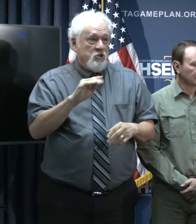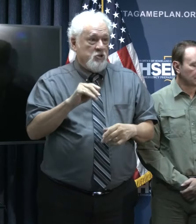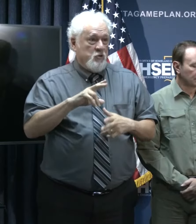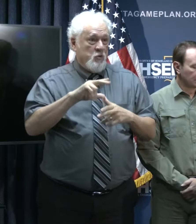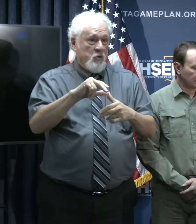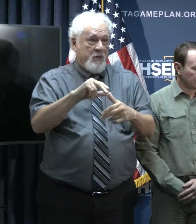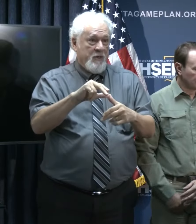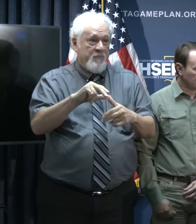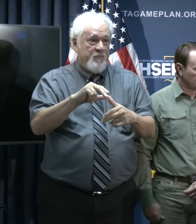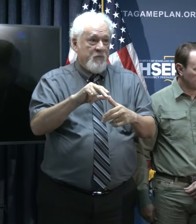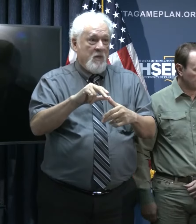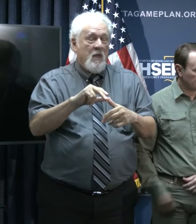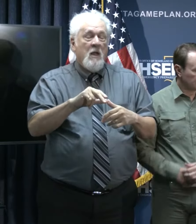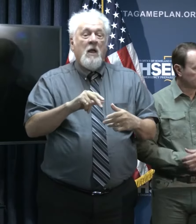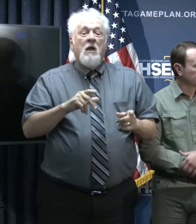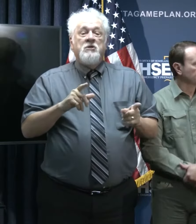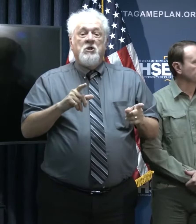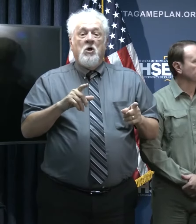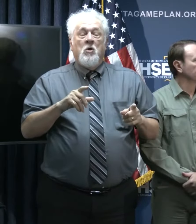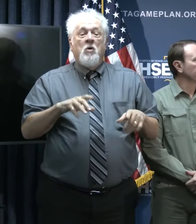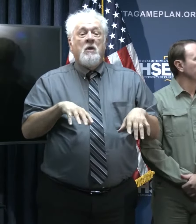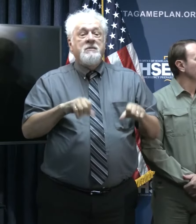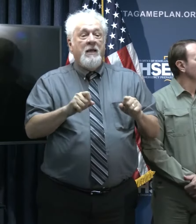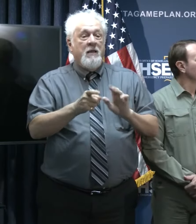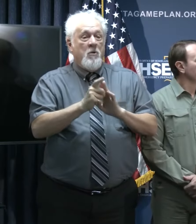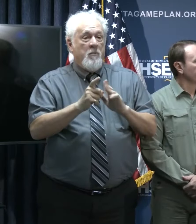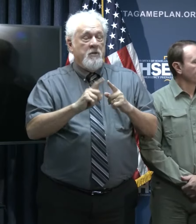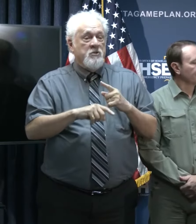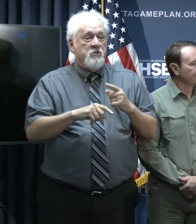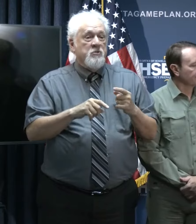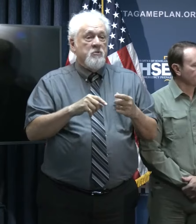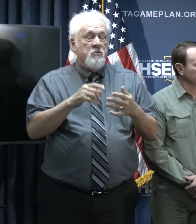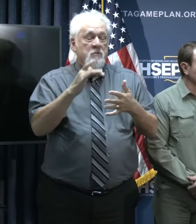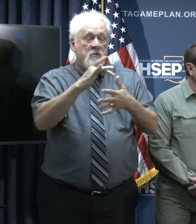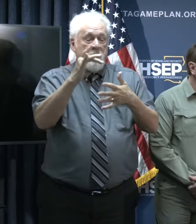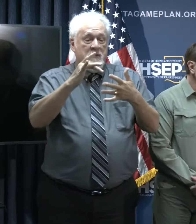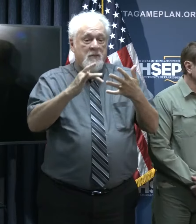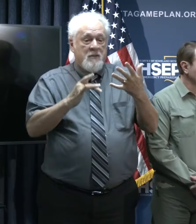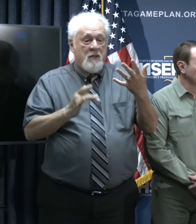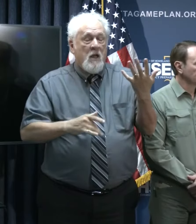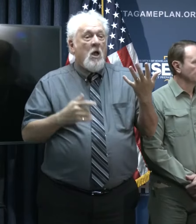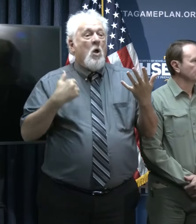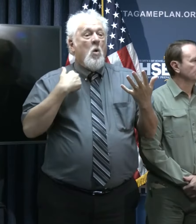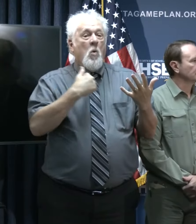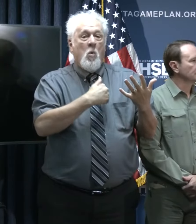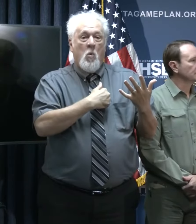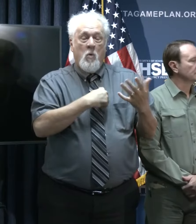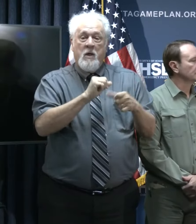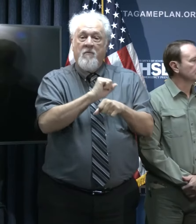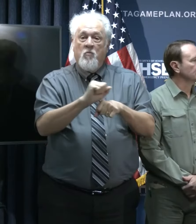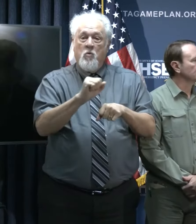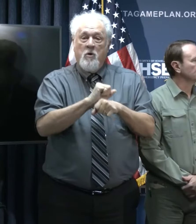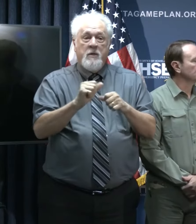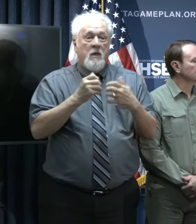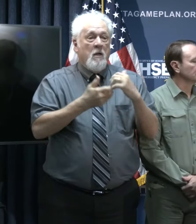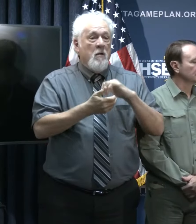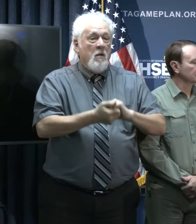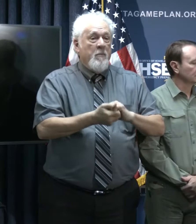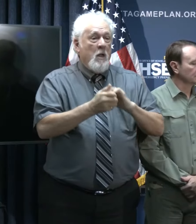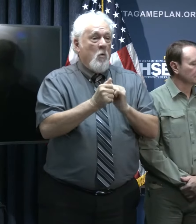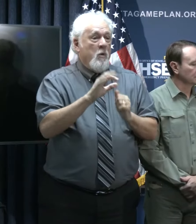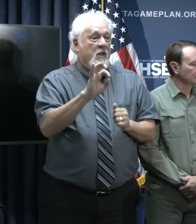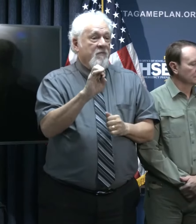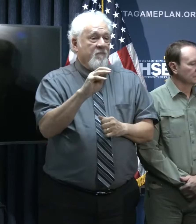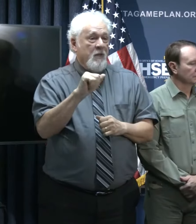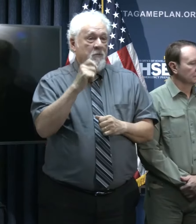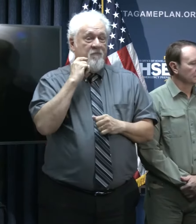hurricane. So what I'd like to do is to take a quick moment and highlight the fact that we've been working in a partnership with FEMA for the past